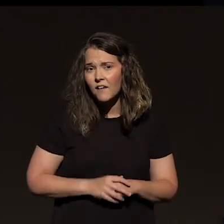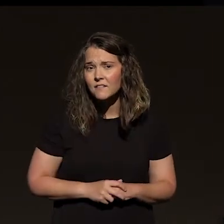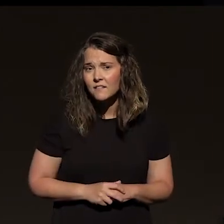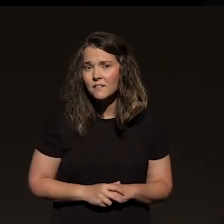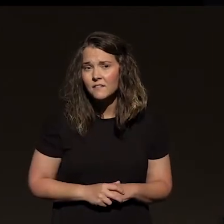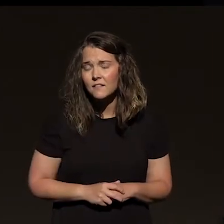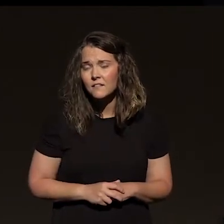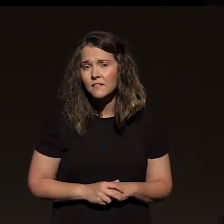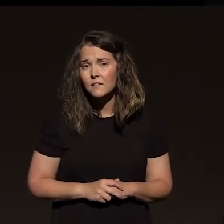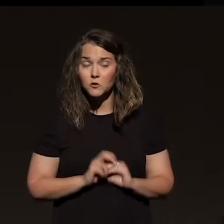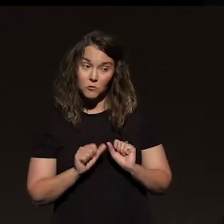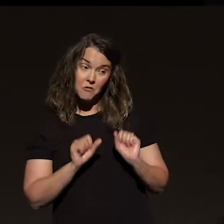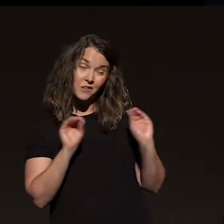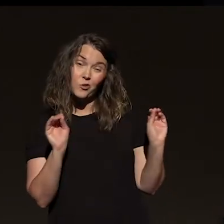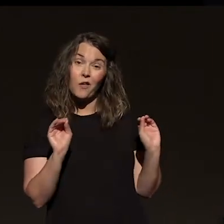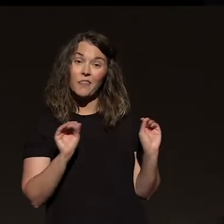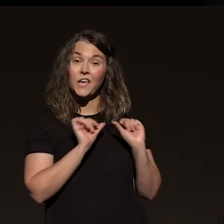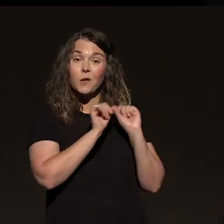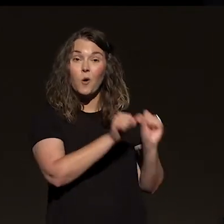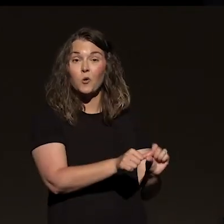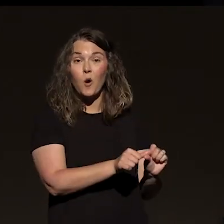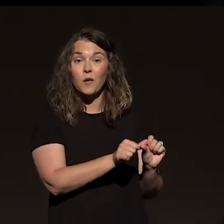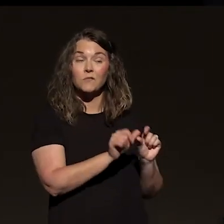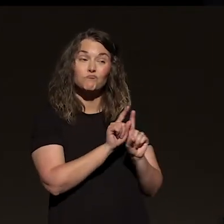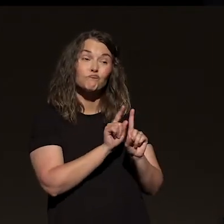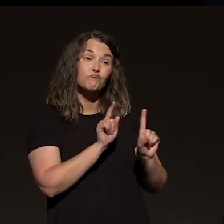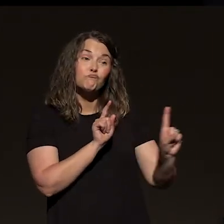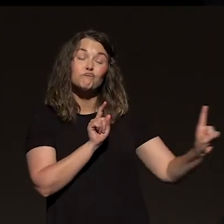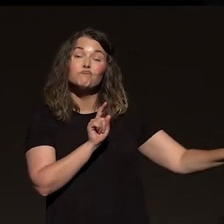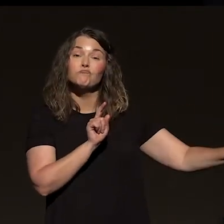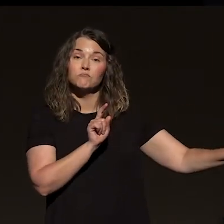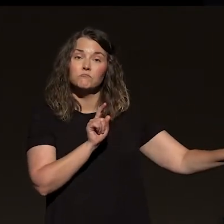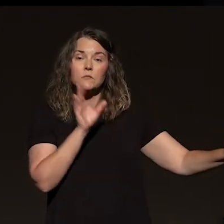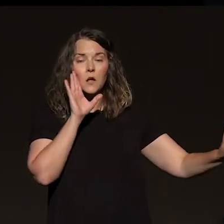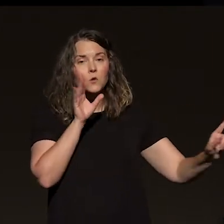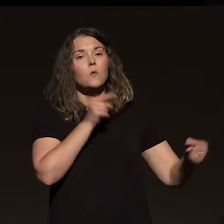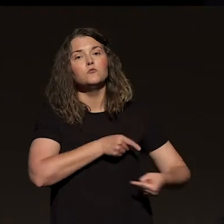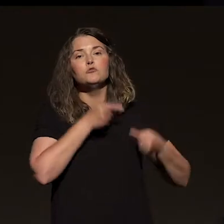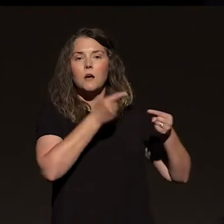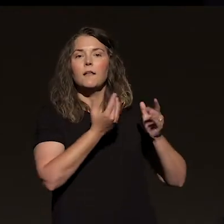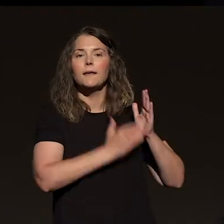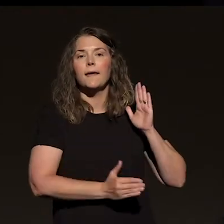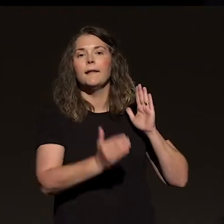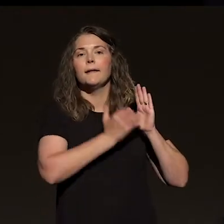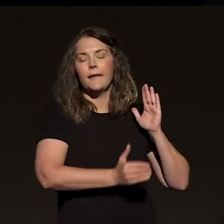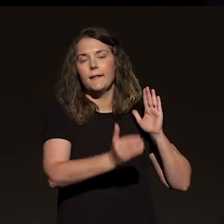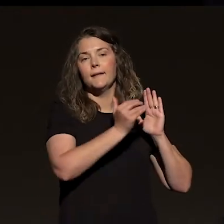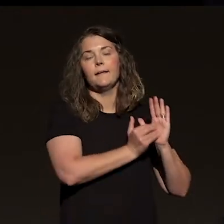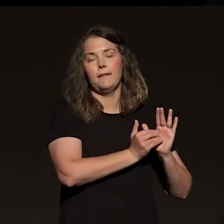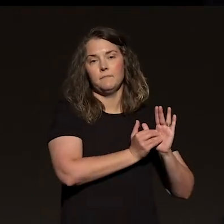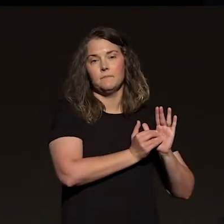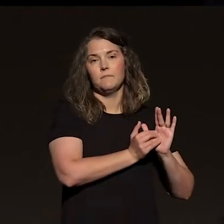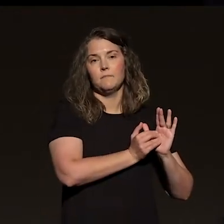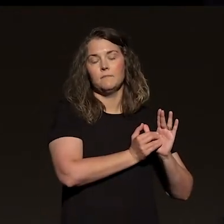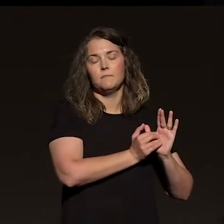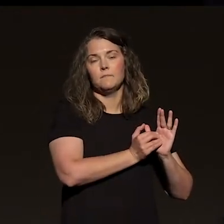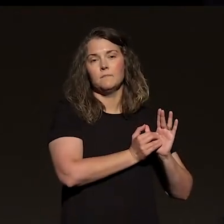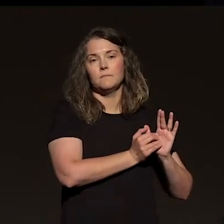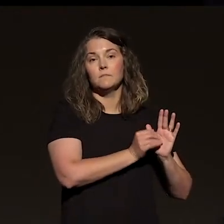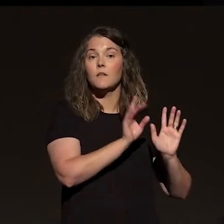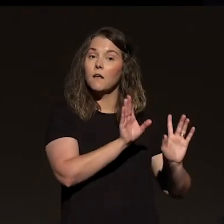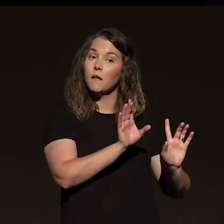You can just do nothing. You can keep on going. And you know what? You're going to, you're going to fall in the next storm and the next storm and the ultimate storm. But you, you can,